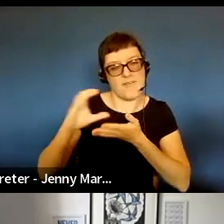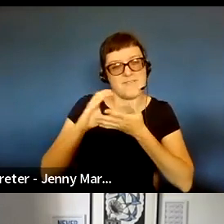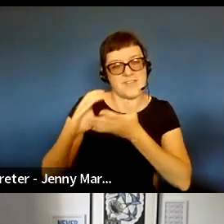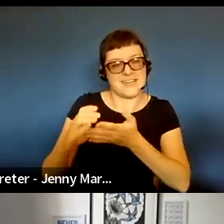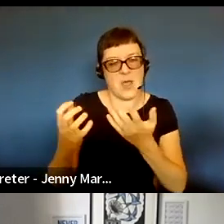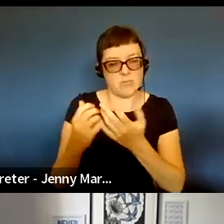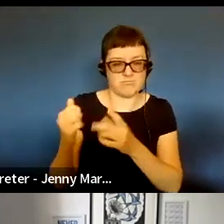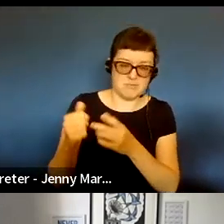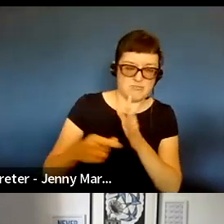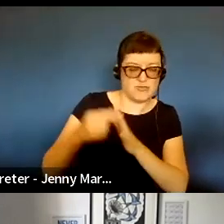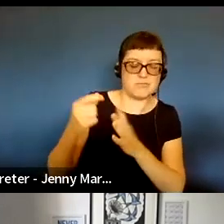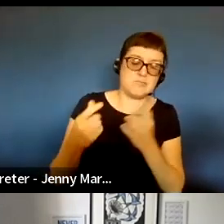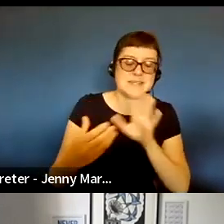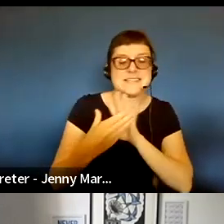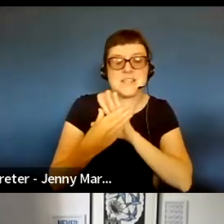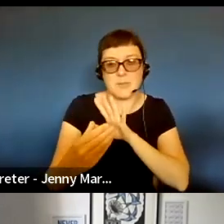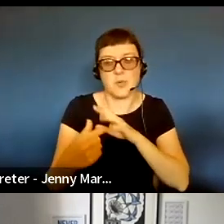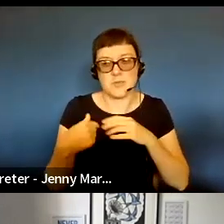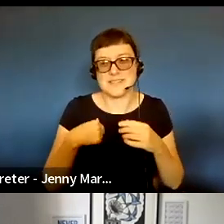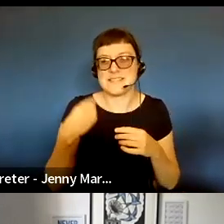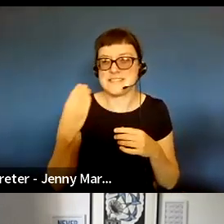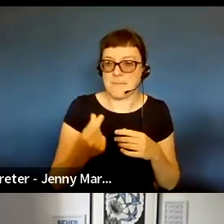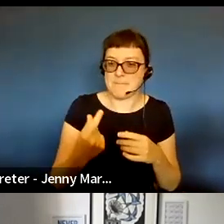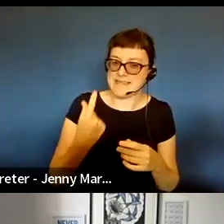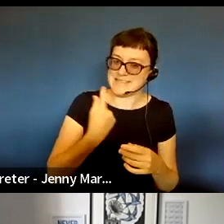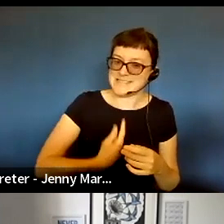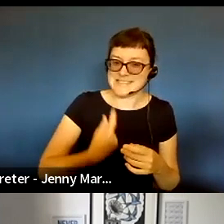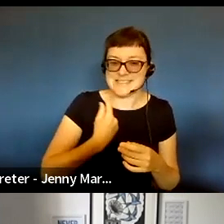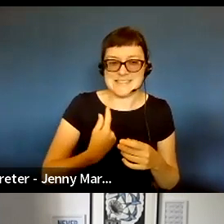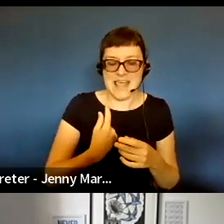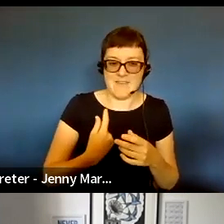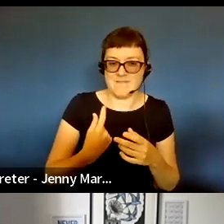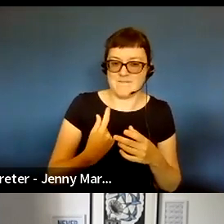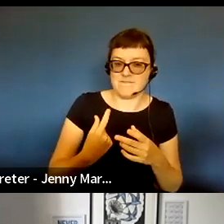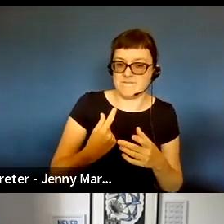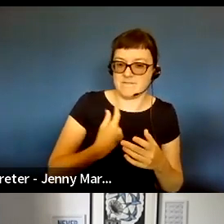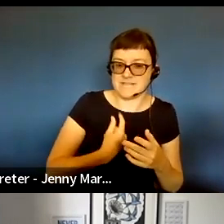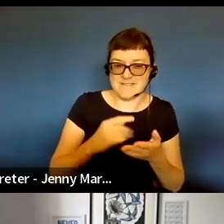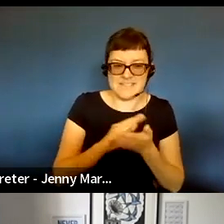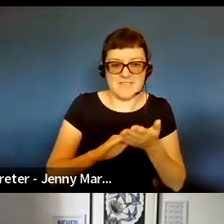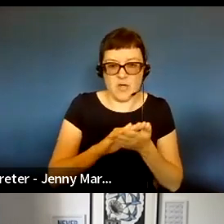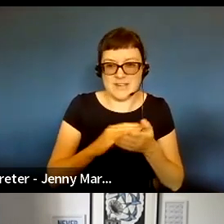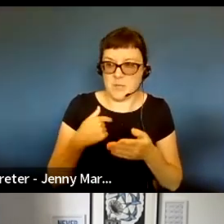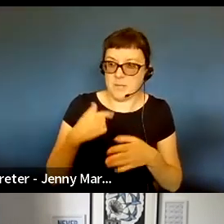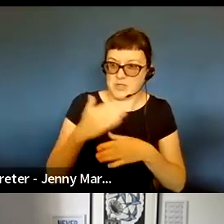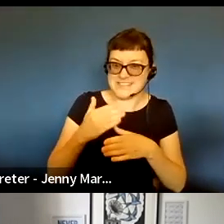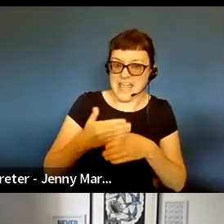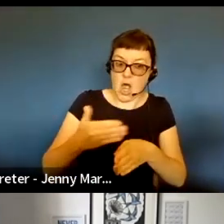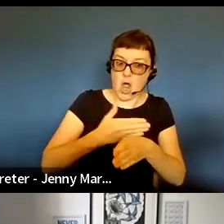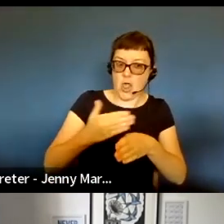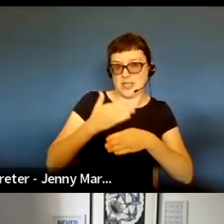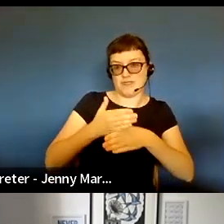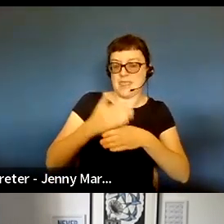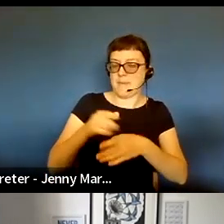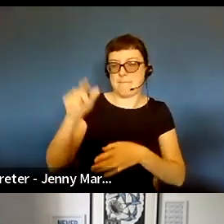For example, we used a new self-defined approach to determining whether an artist was early career. And also